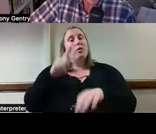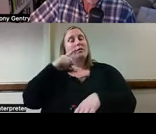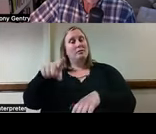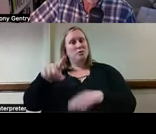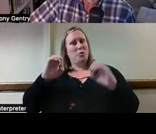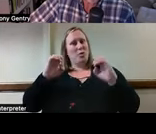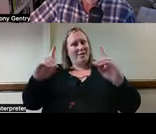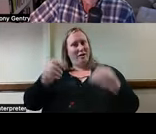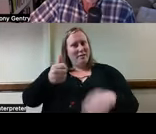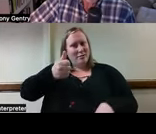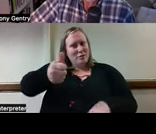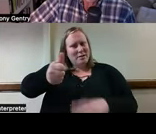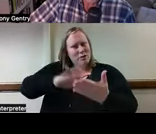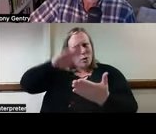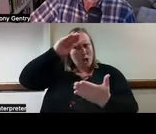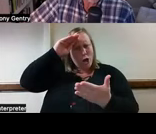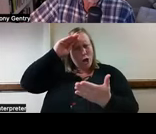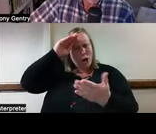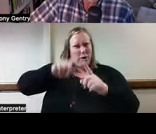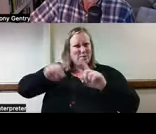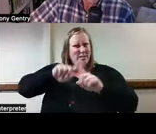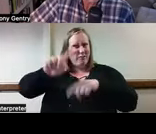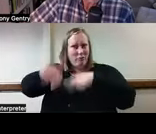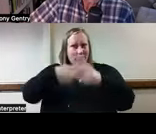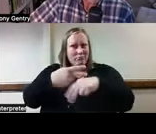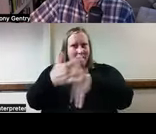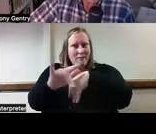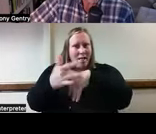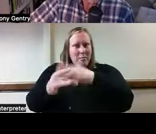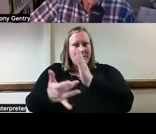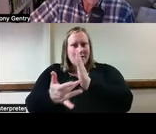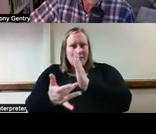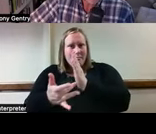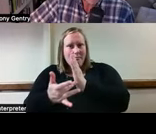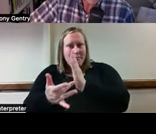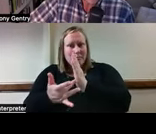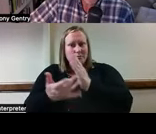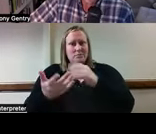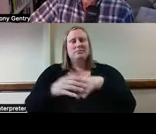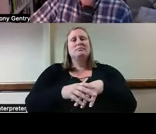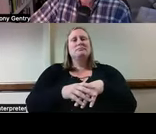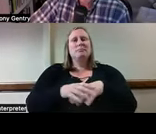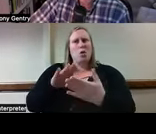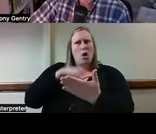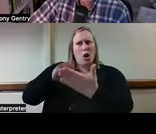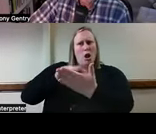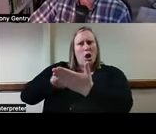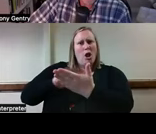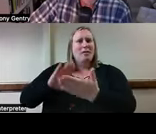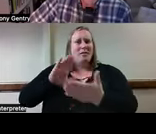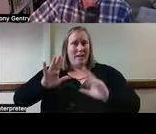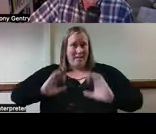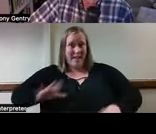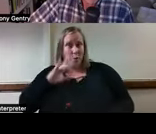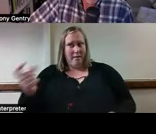ourselves about the variety of technologies that are available for living in vocational spaces, because we're going to be asked about that by our